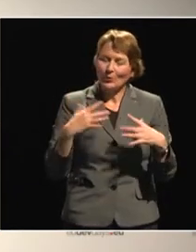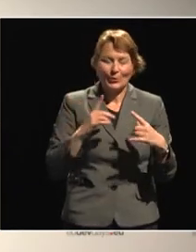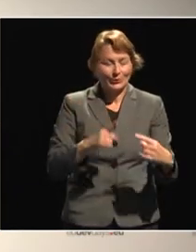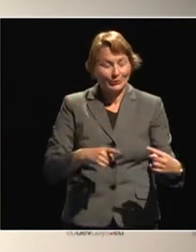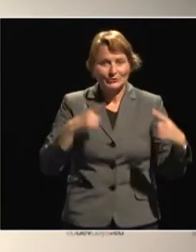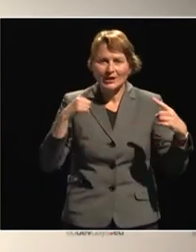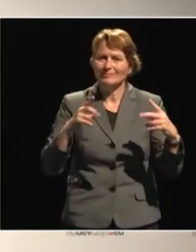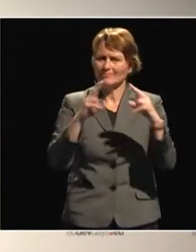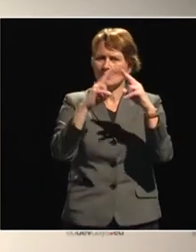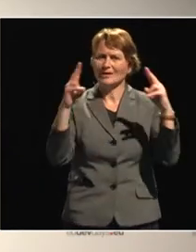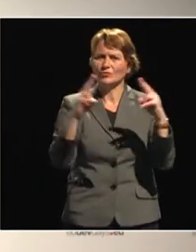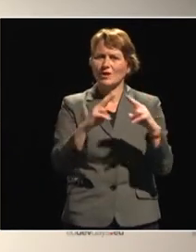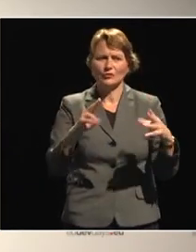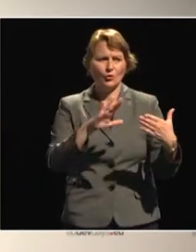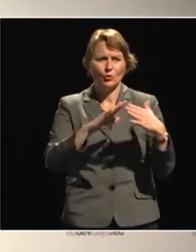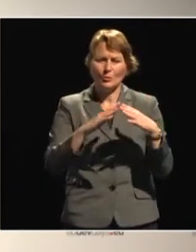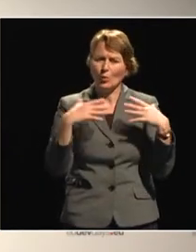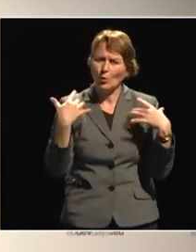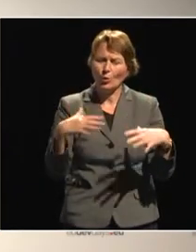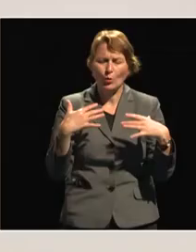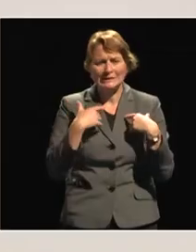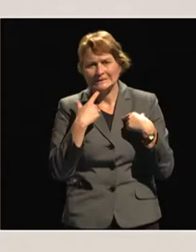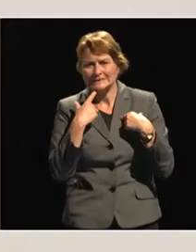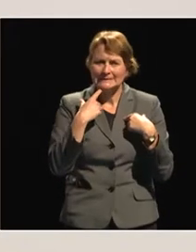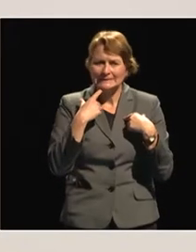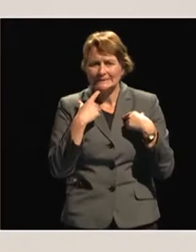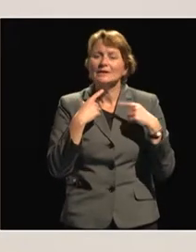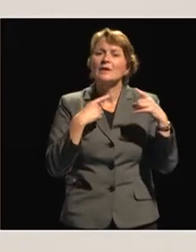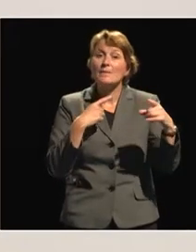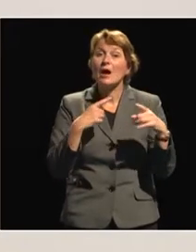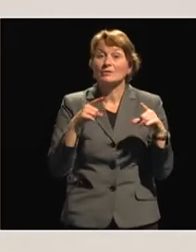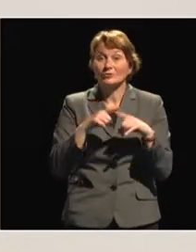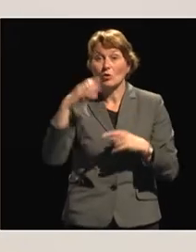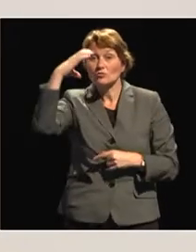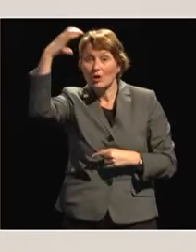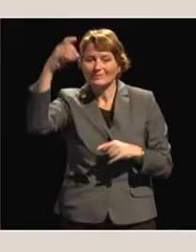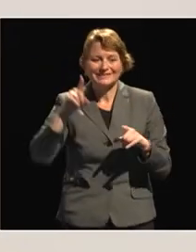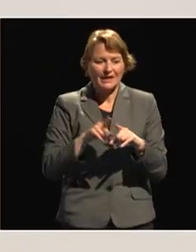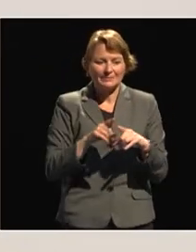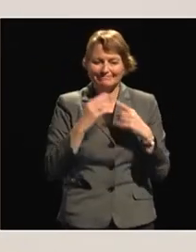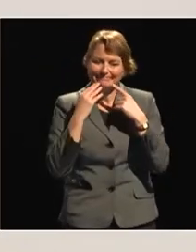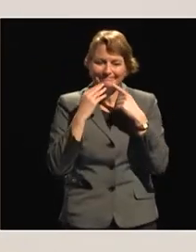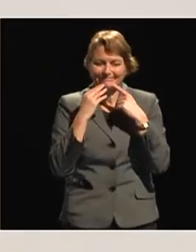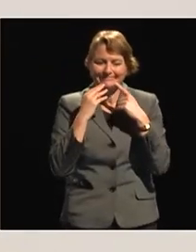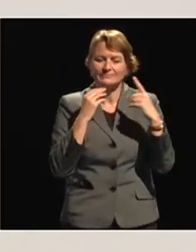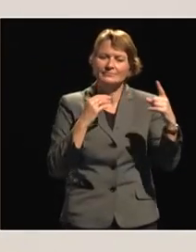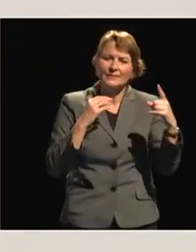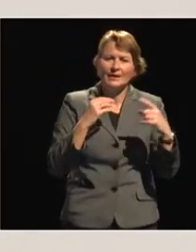community, at the same time also for the government and the private sector.